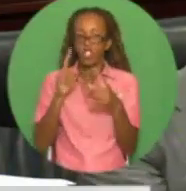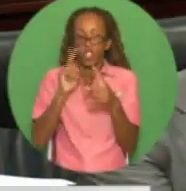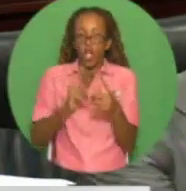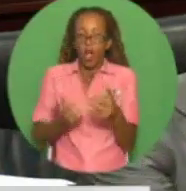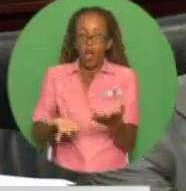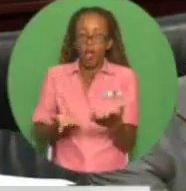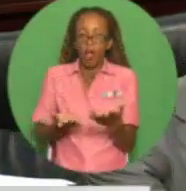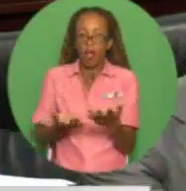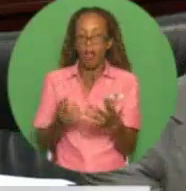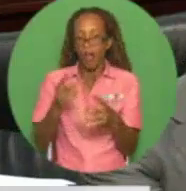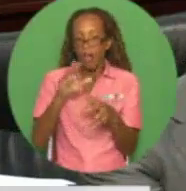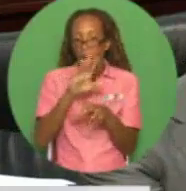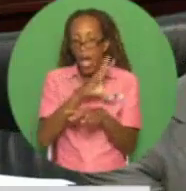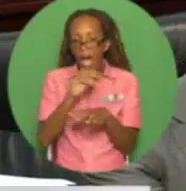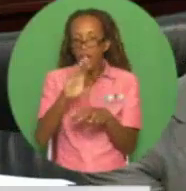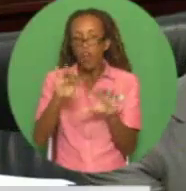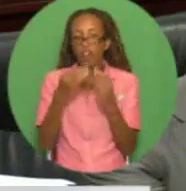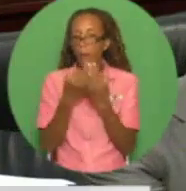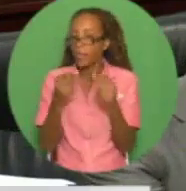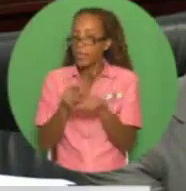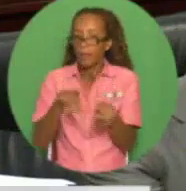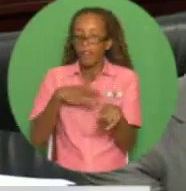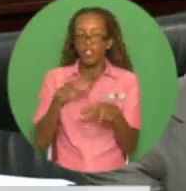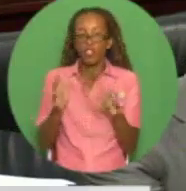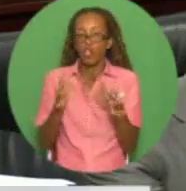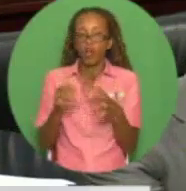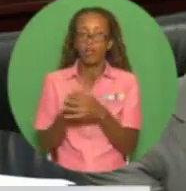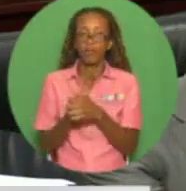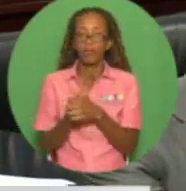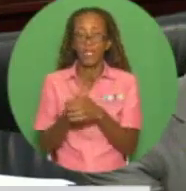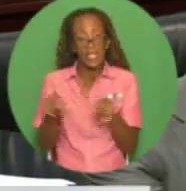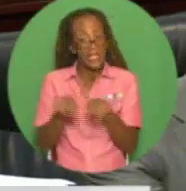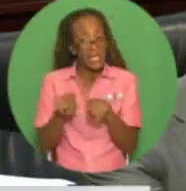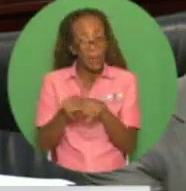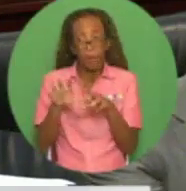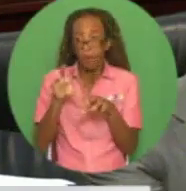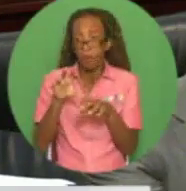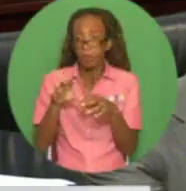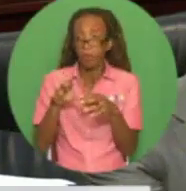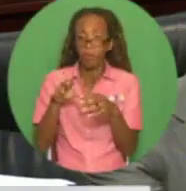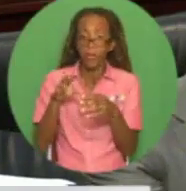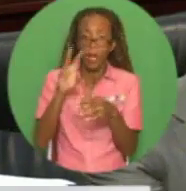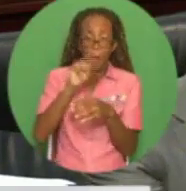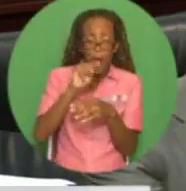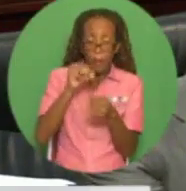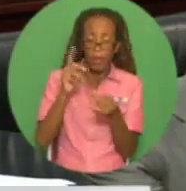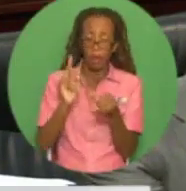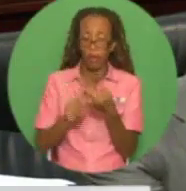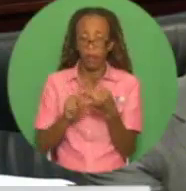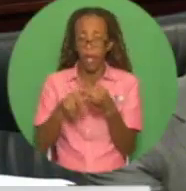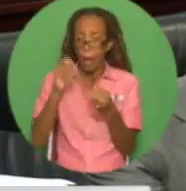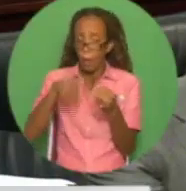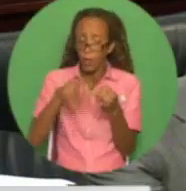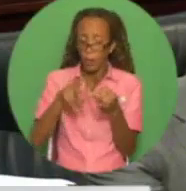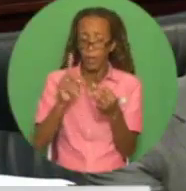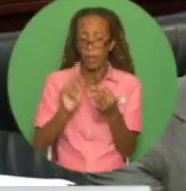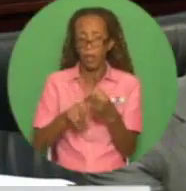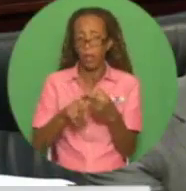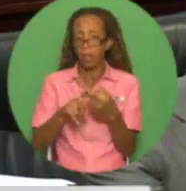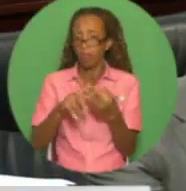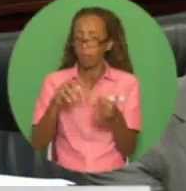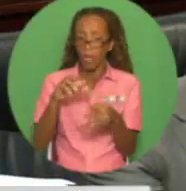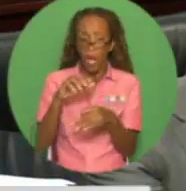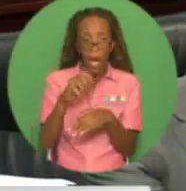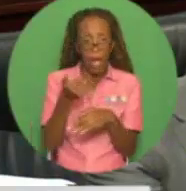and on the wider fence-line communities such as Marabella, Pointe-A-Pere, and